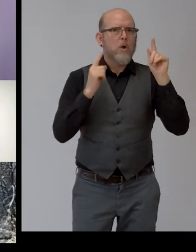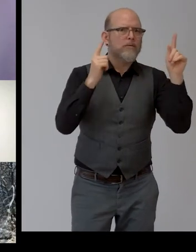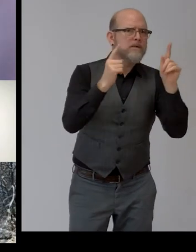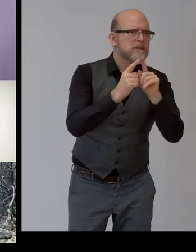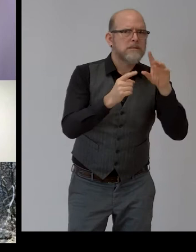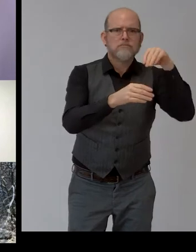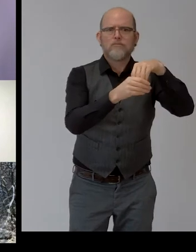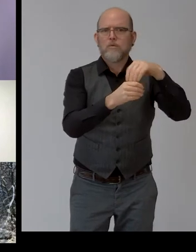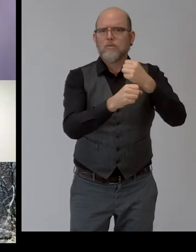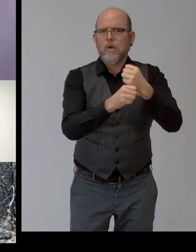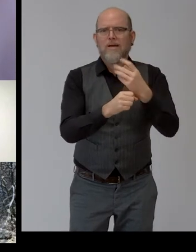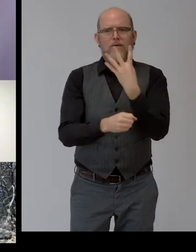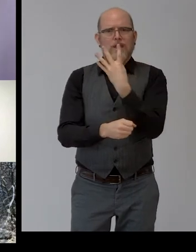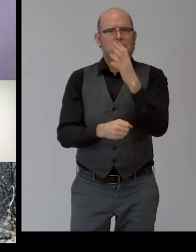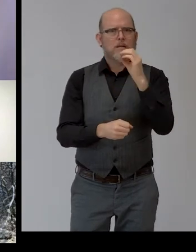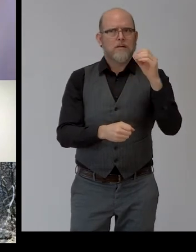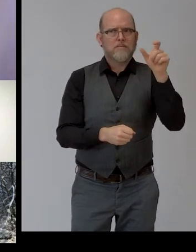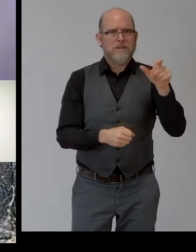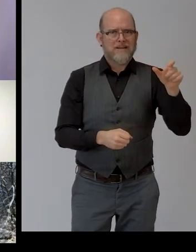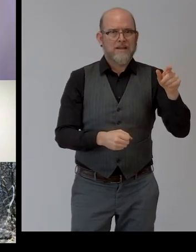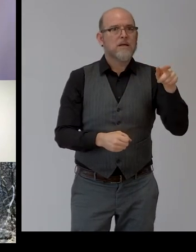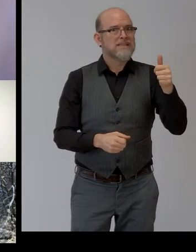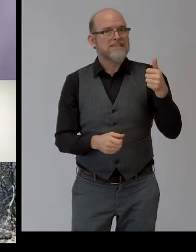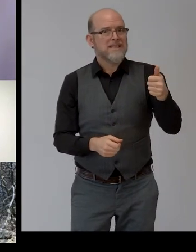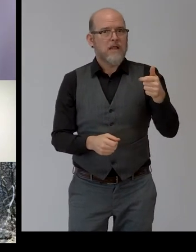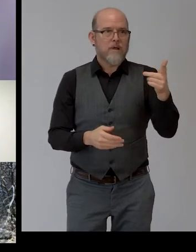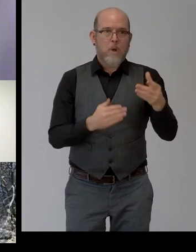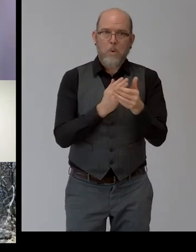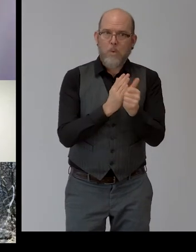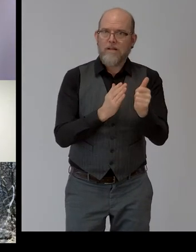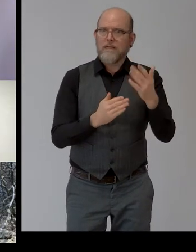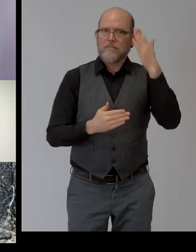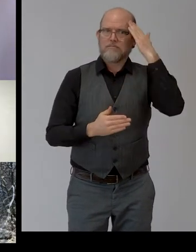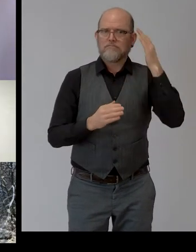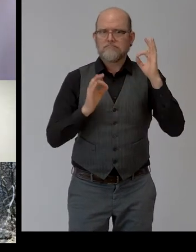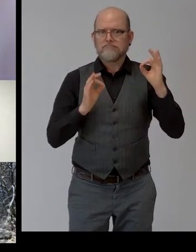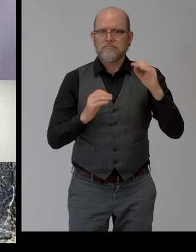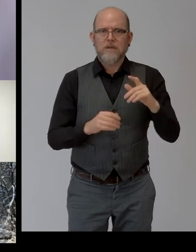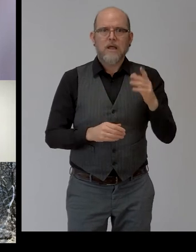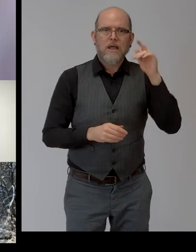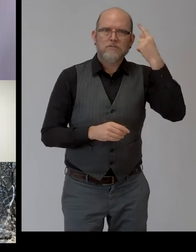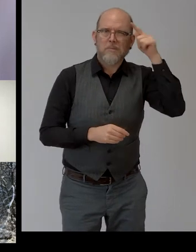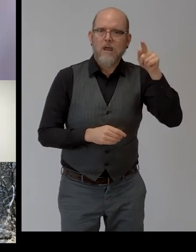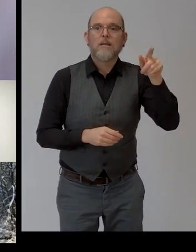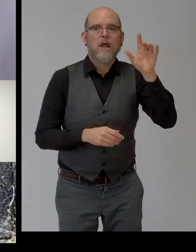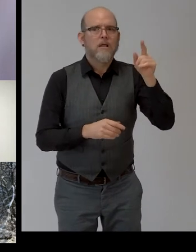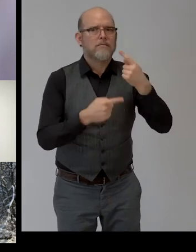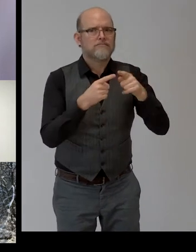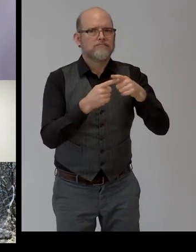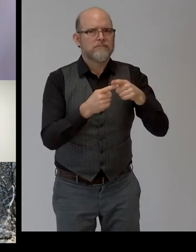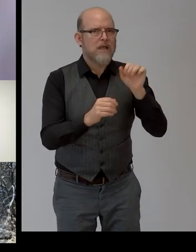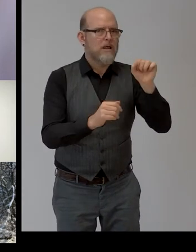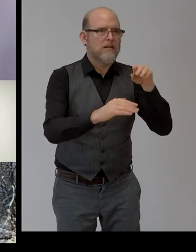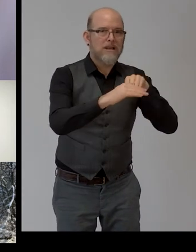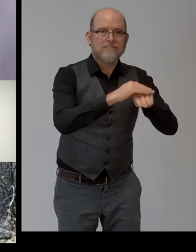400 qualified and talented New Yorkers across all disabilities to jobs in city government and across all high-growth sectors.